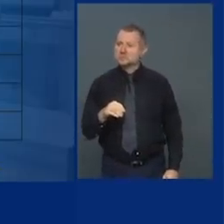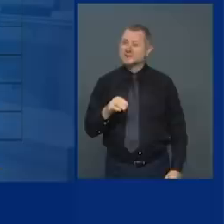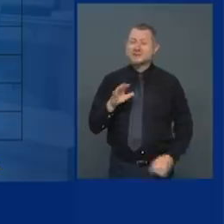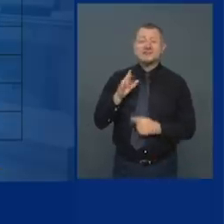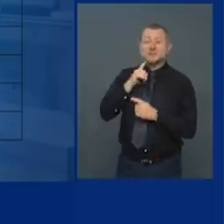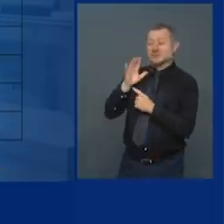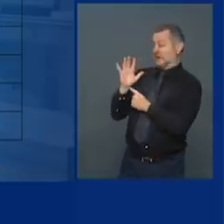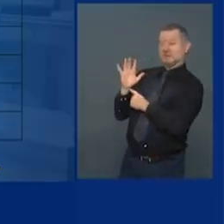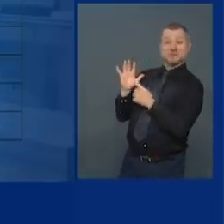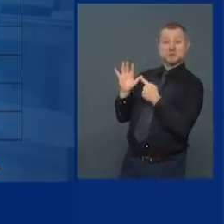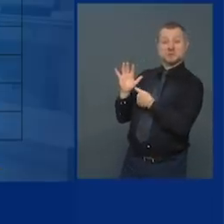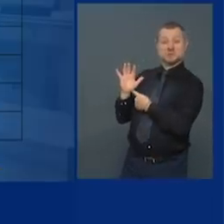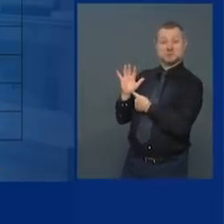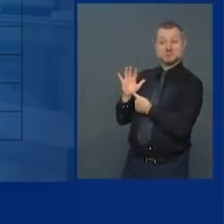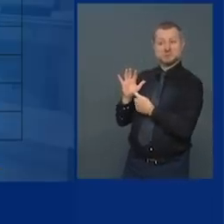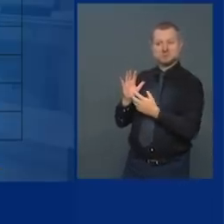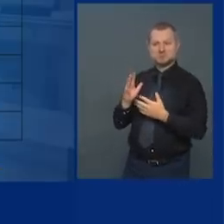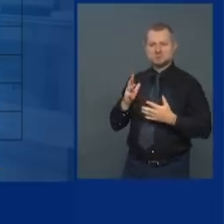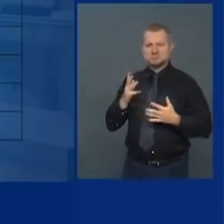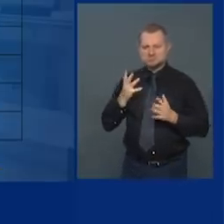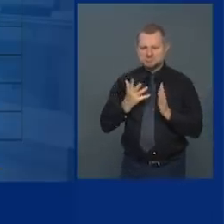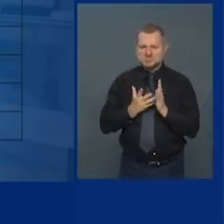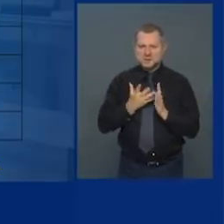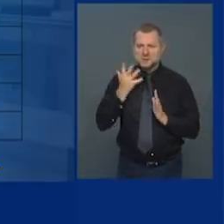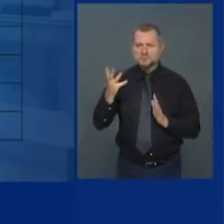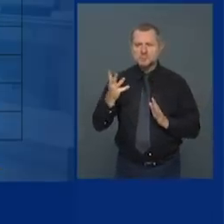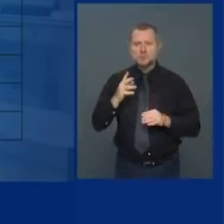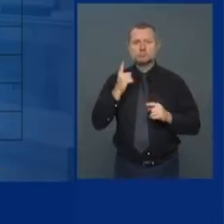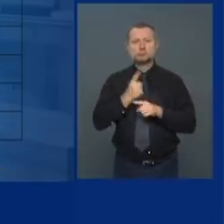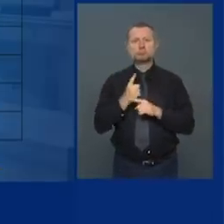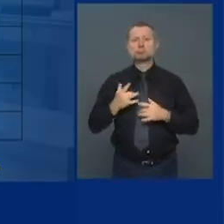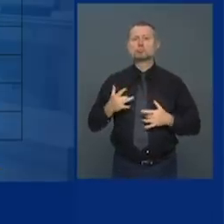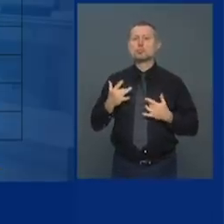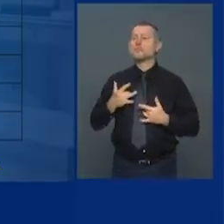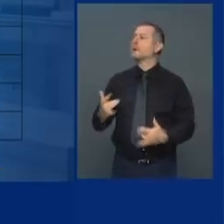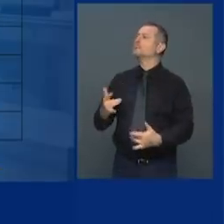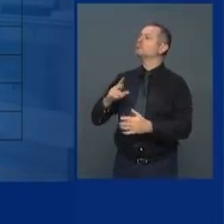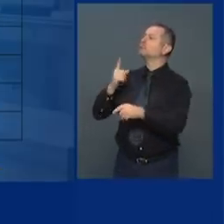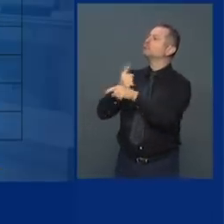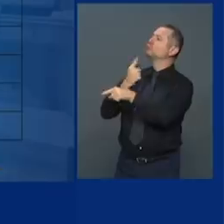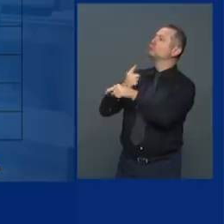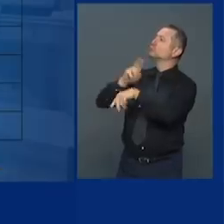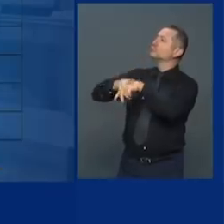times the normal state rate. Okay?